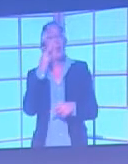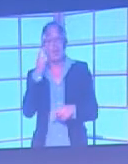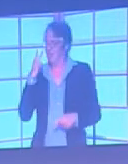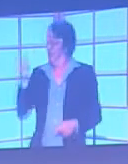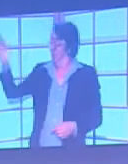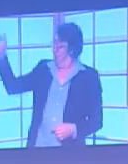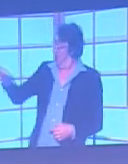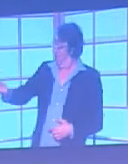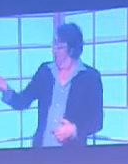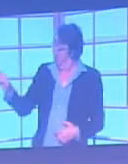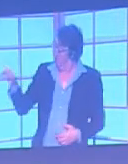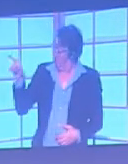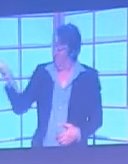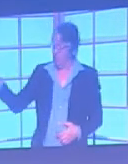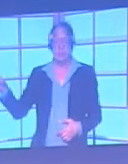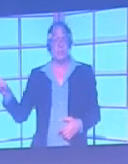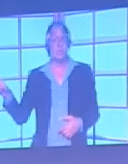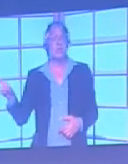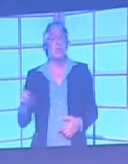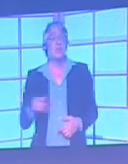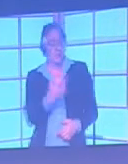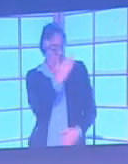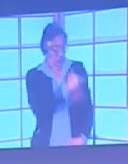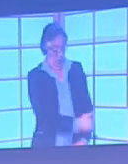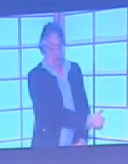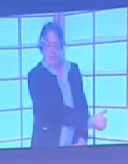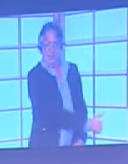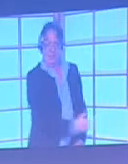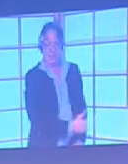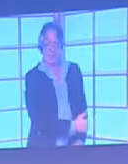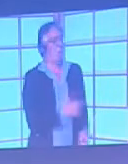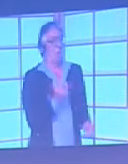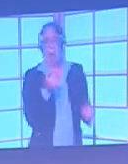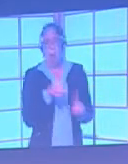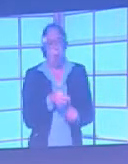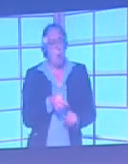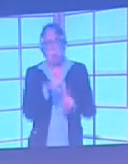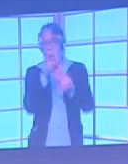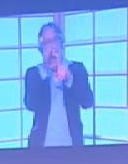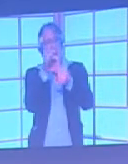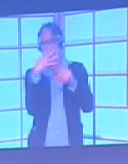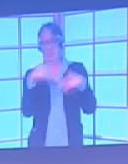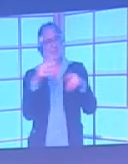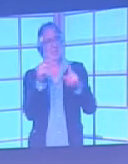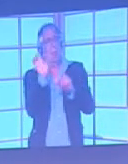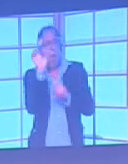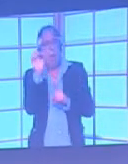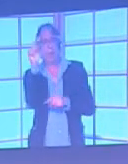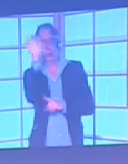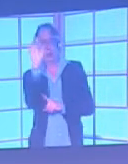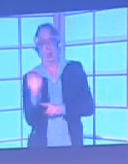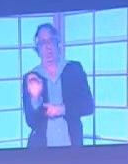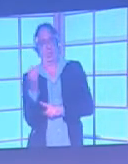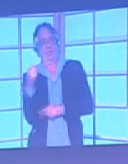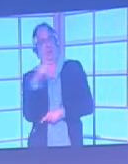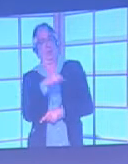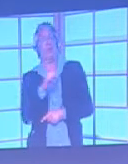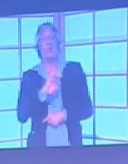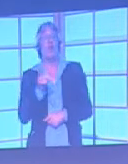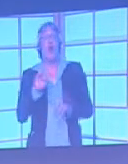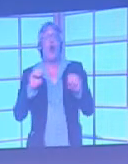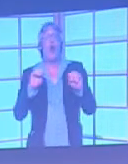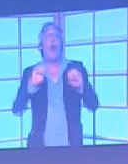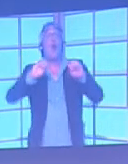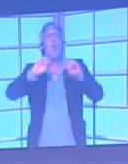is inherited blue deficiency, which is very rare, so I'm not going to dwell on that too much, except to say that blue vision